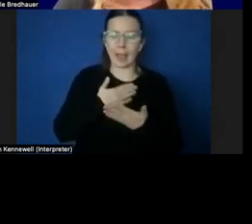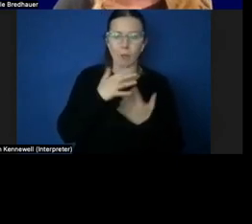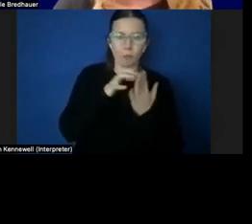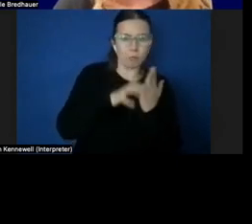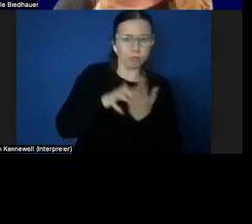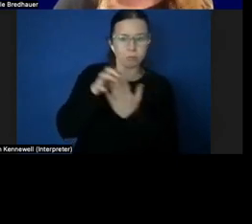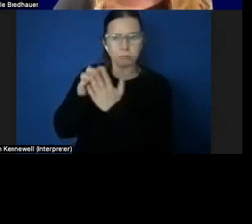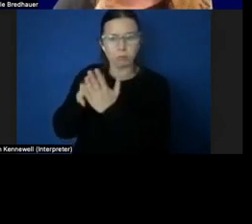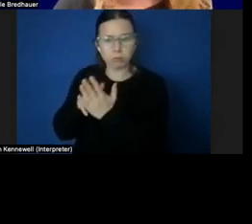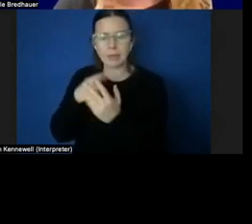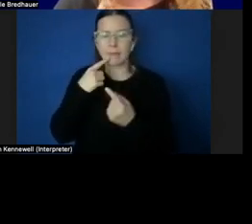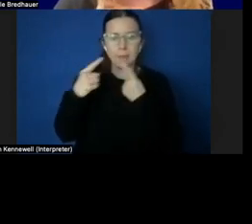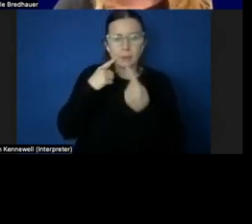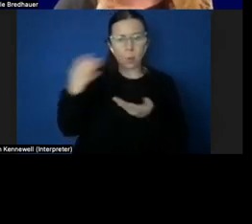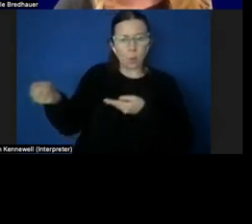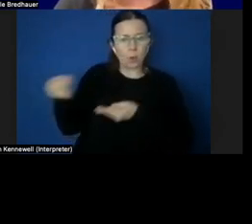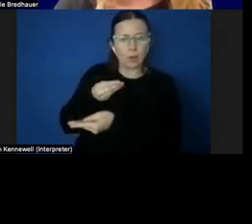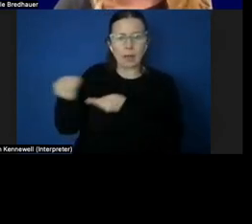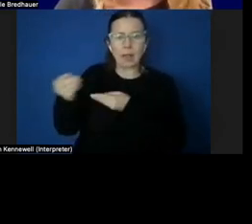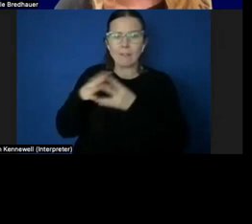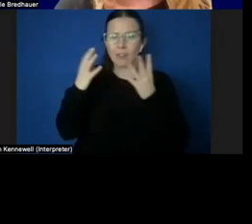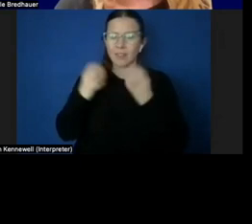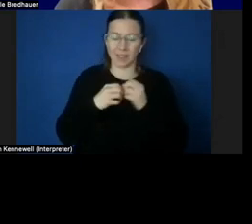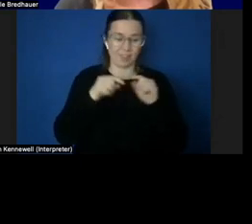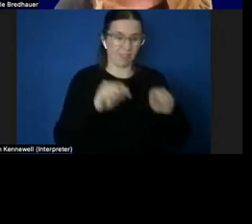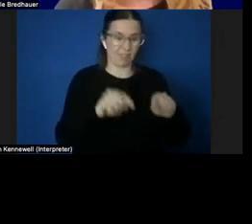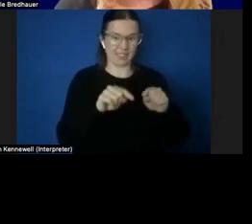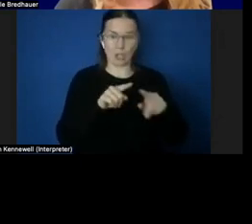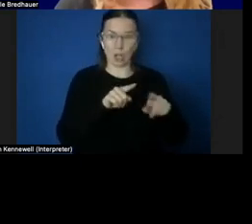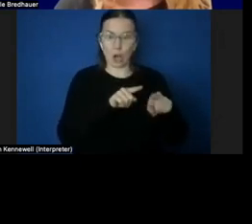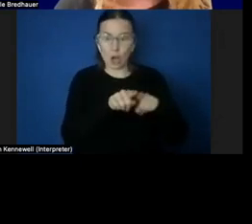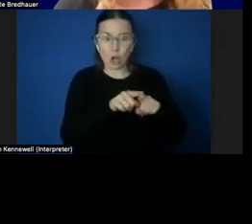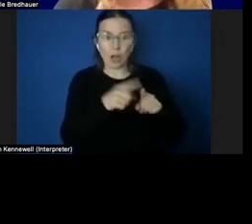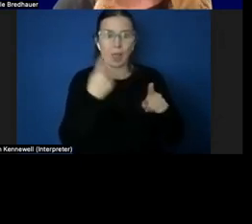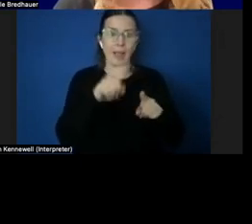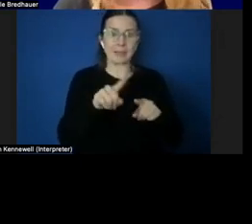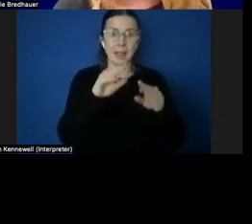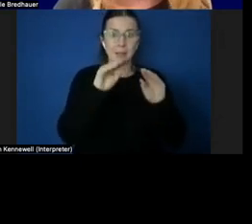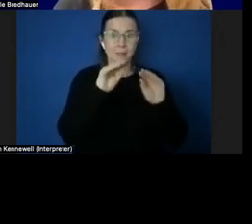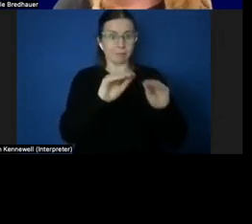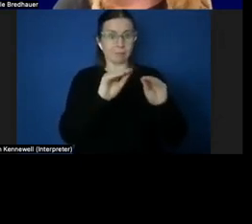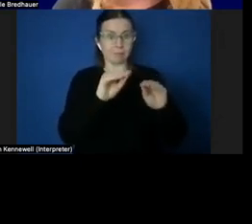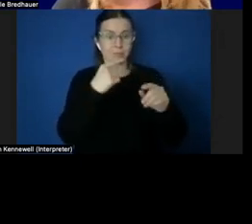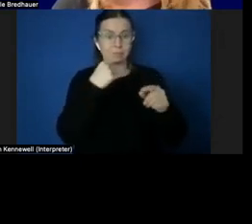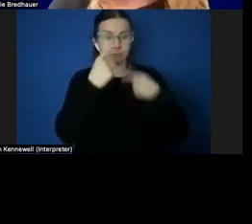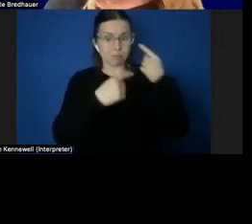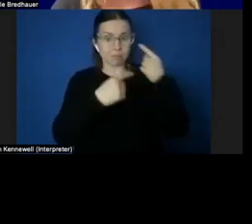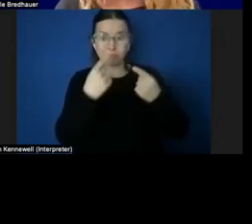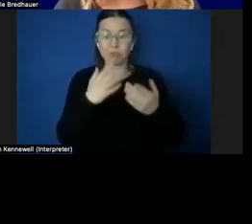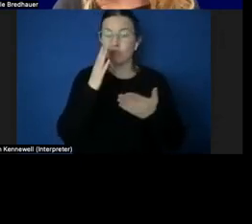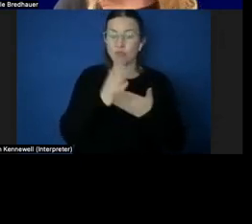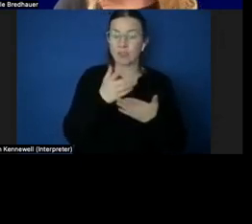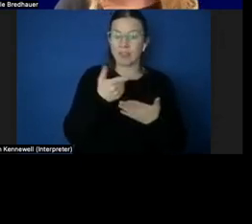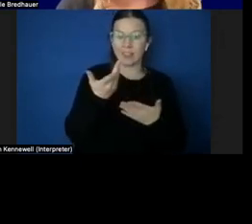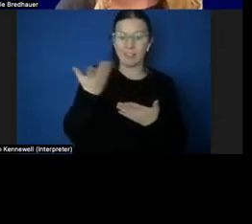this learning and this presentation wouldn't be possible without our collaboration.